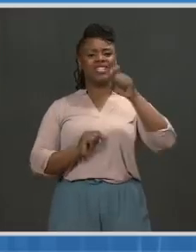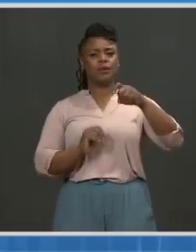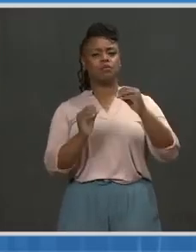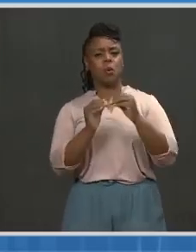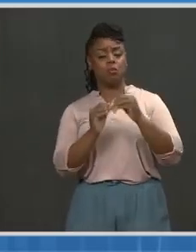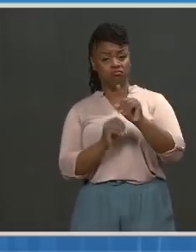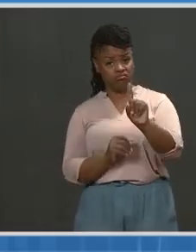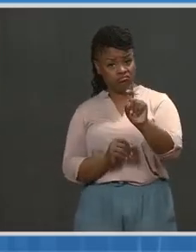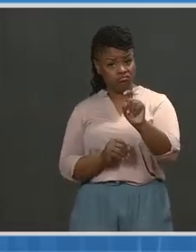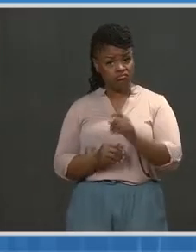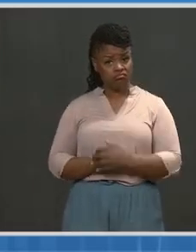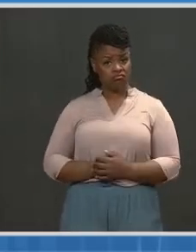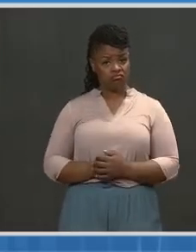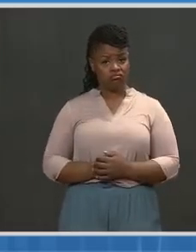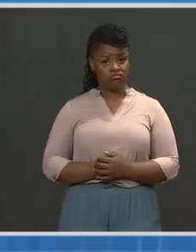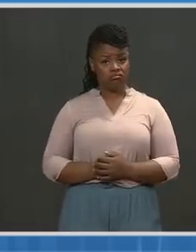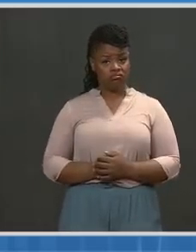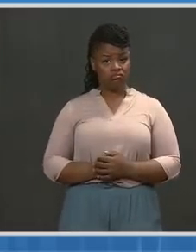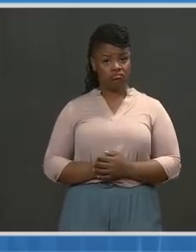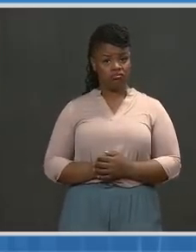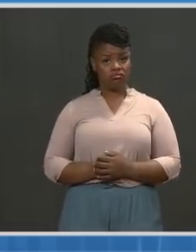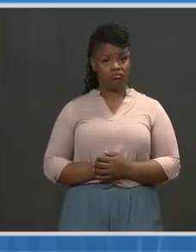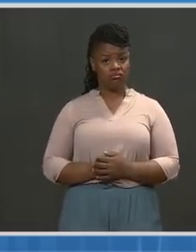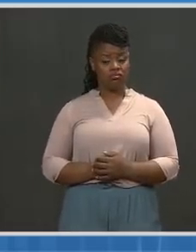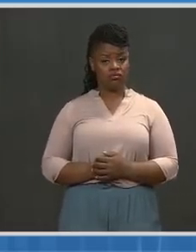avoid a spillover in other places?